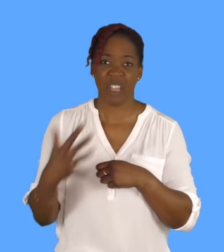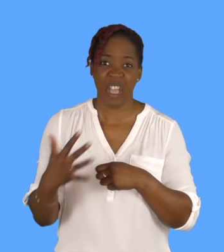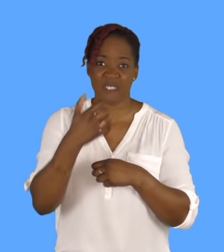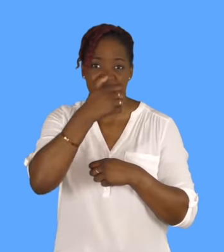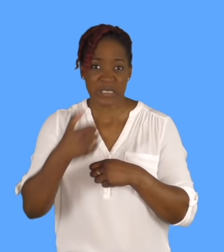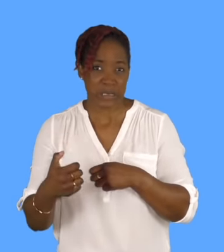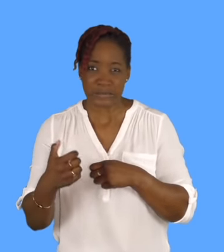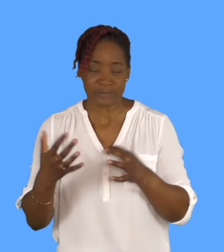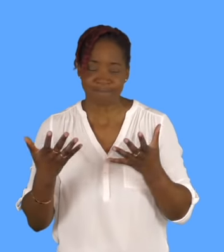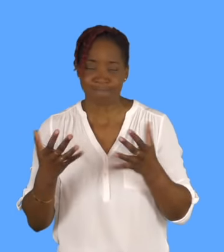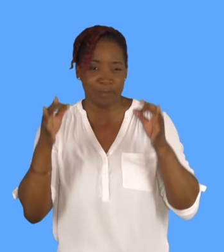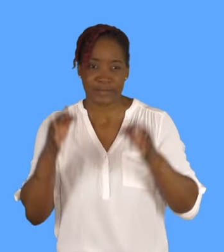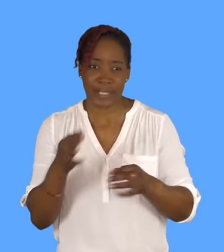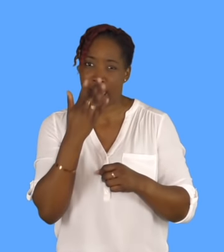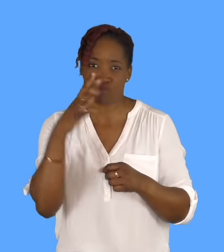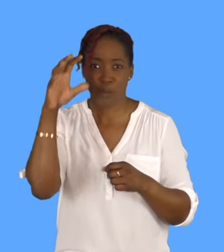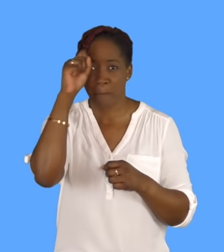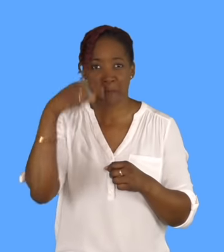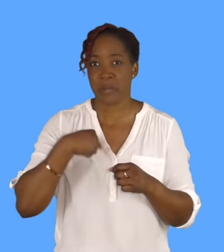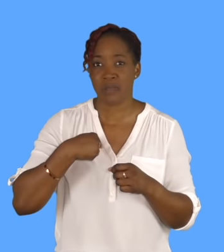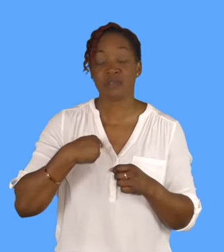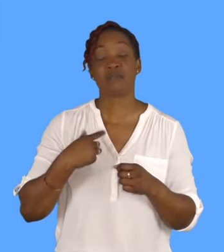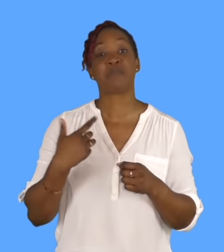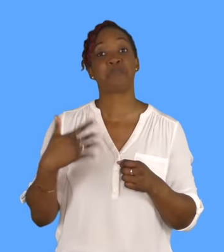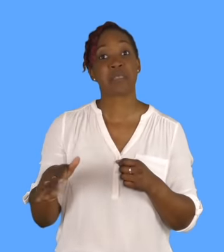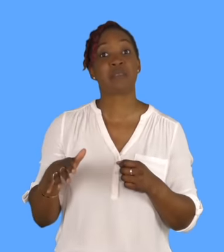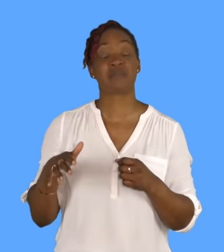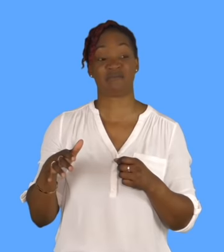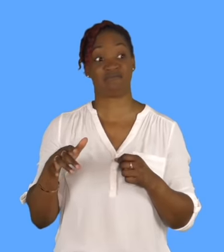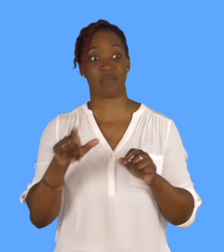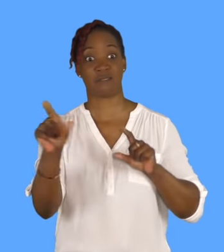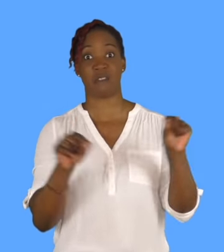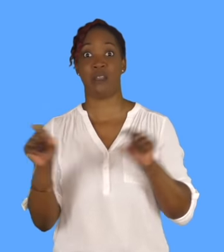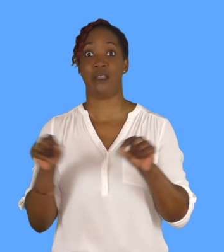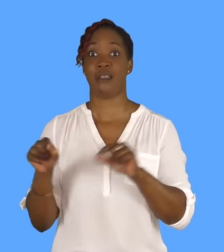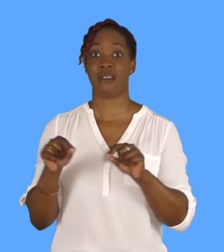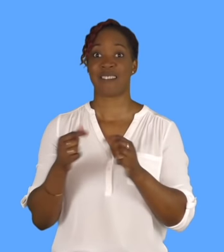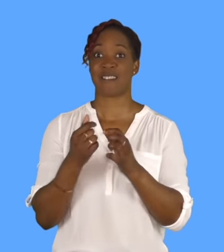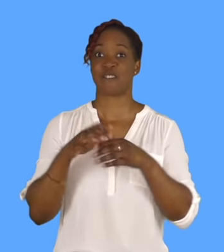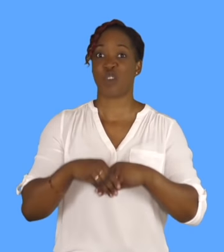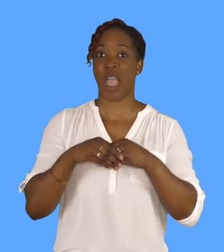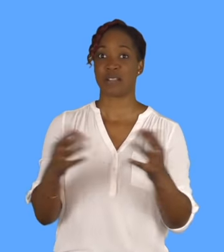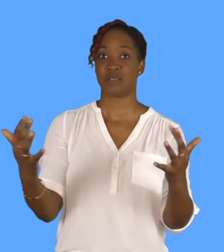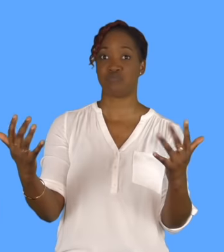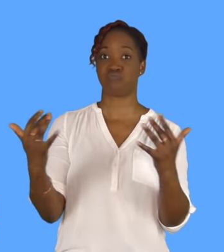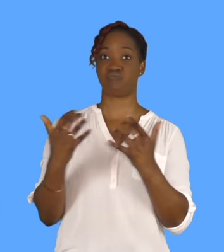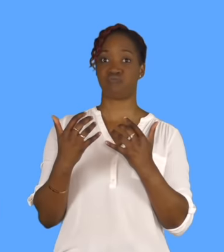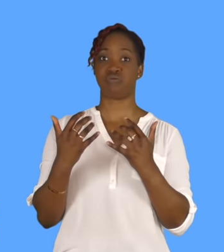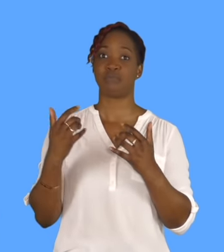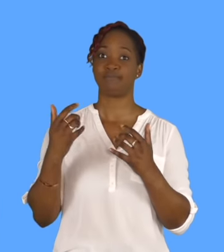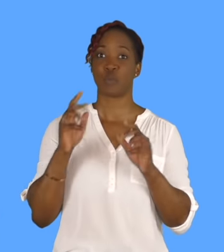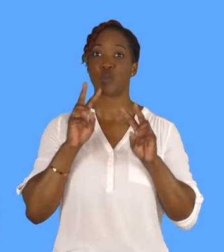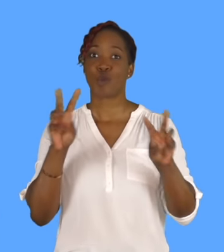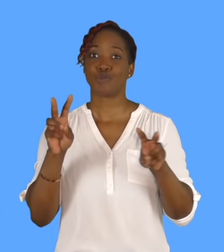we used to invite all my friends for birthdays. And every birthday, we used to watch a film. And it's funny,